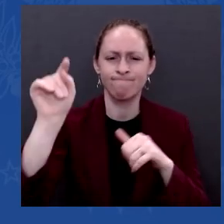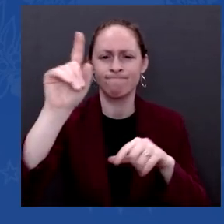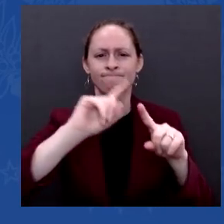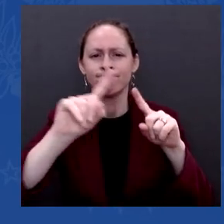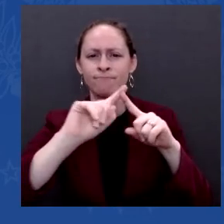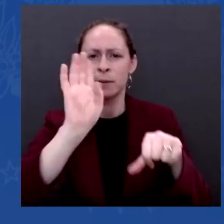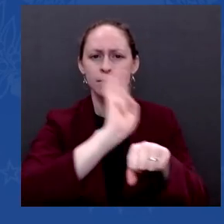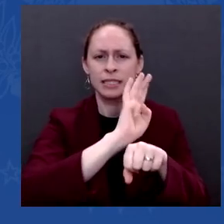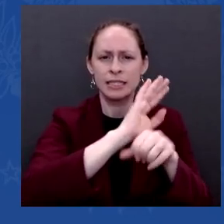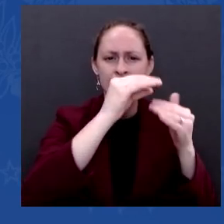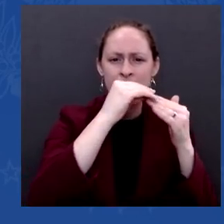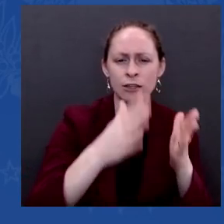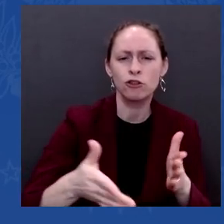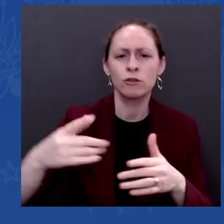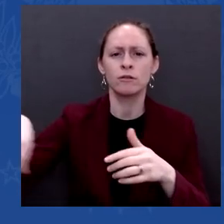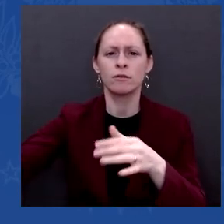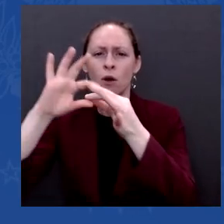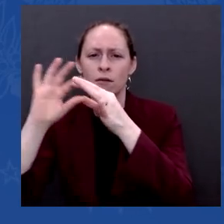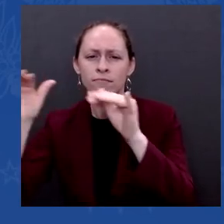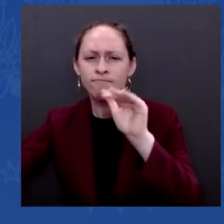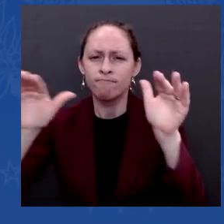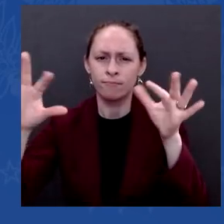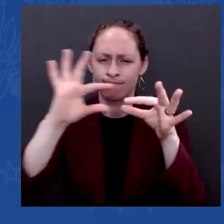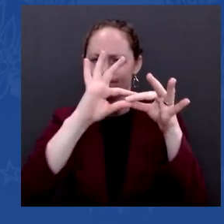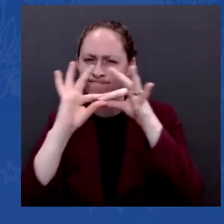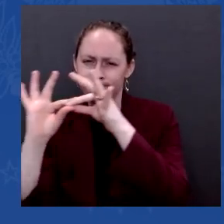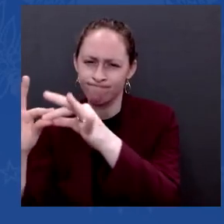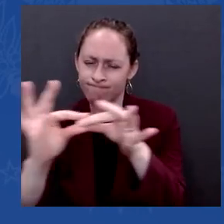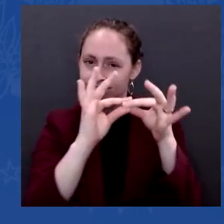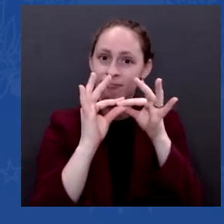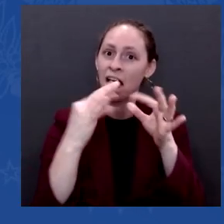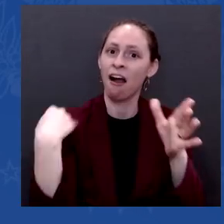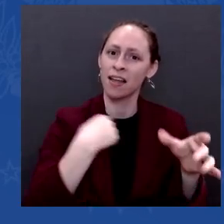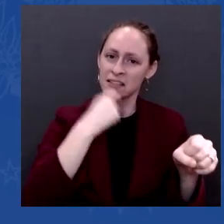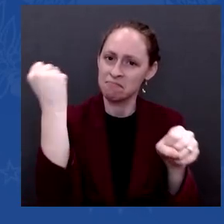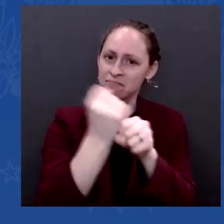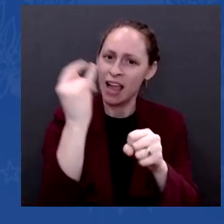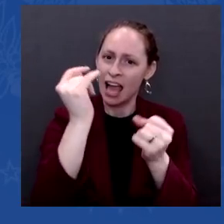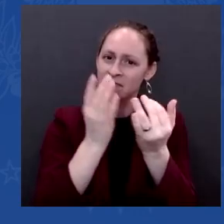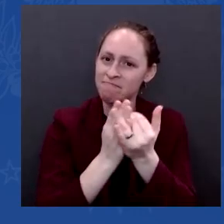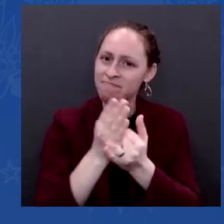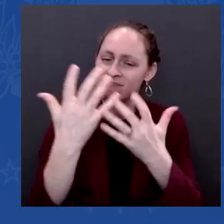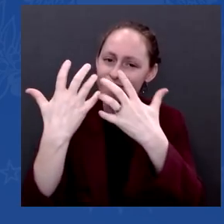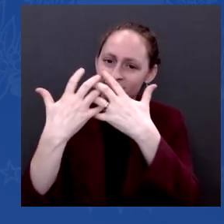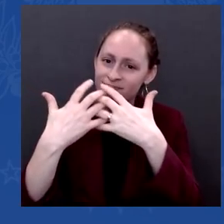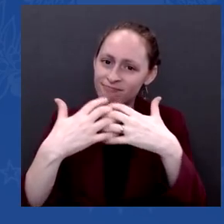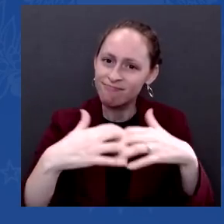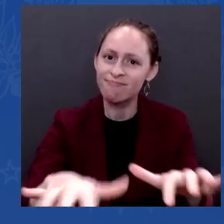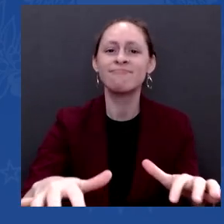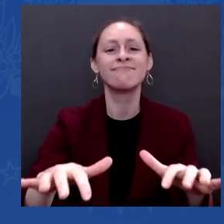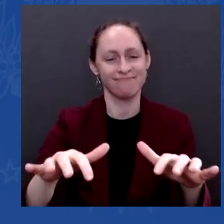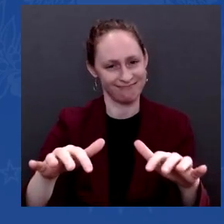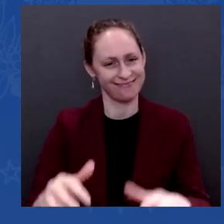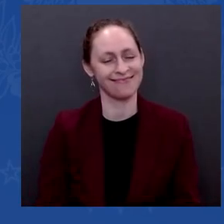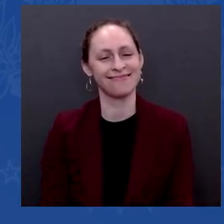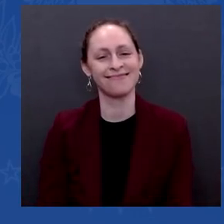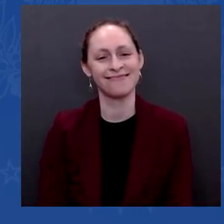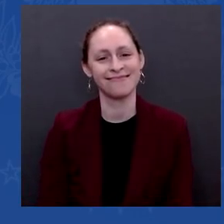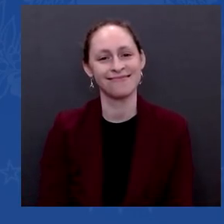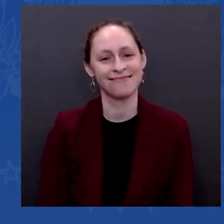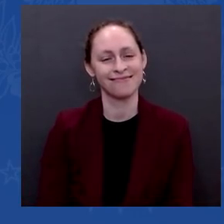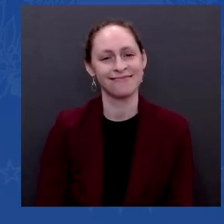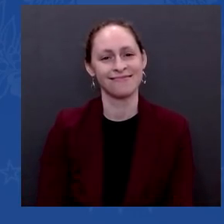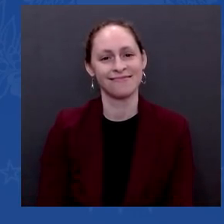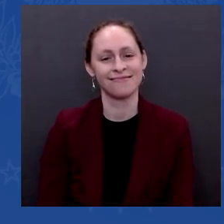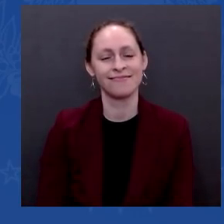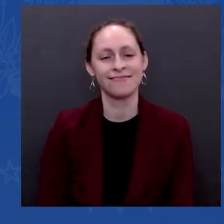and shelves were stocked. And notwithstanding the recent storms that have impacted many parts of our country, the